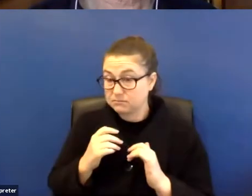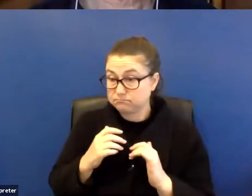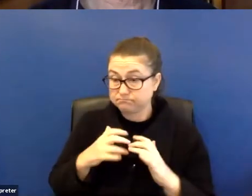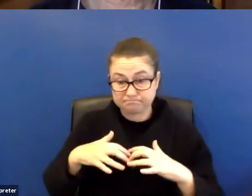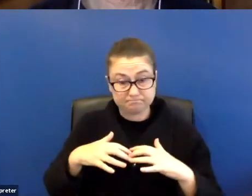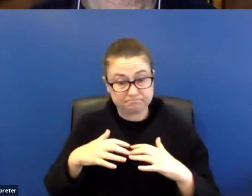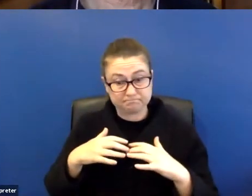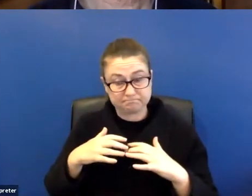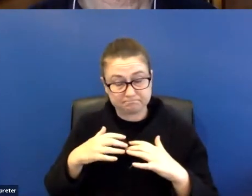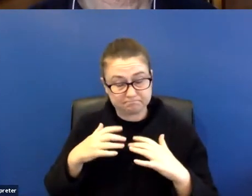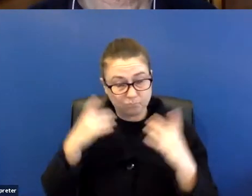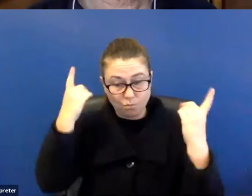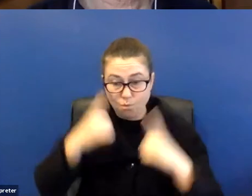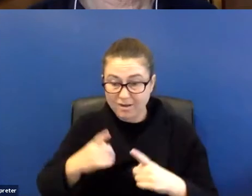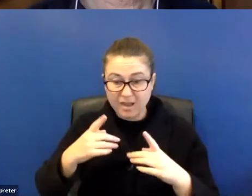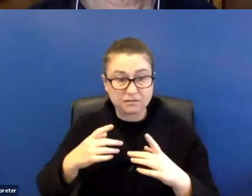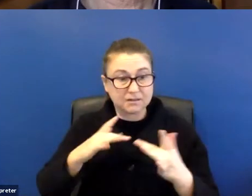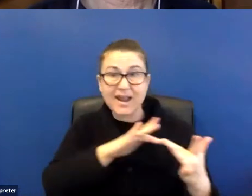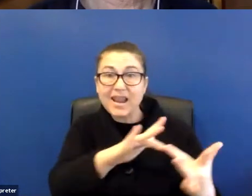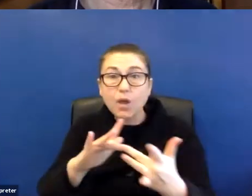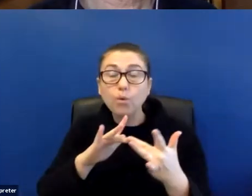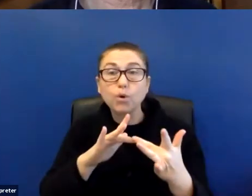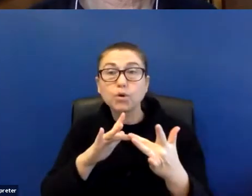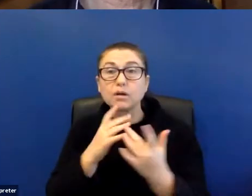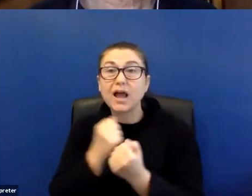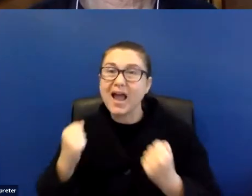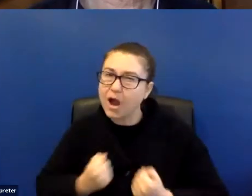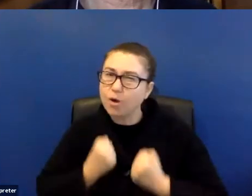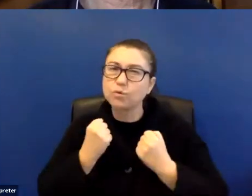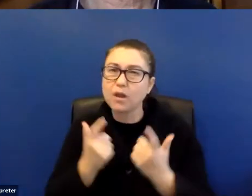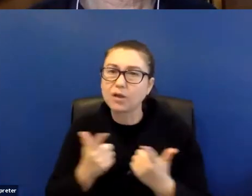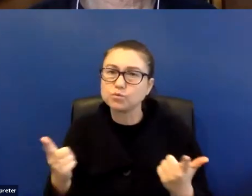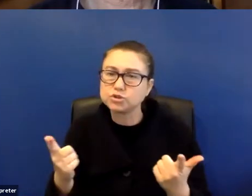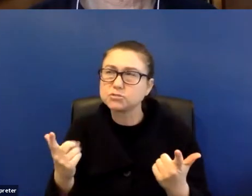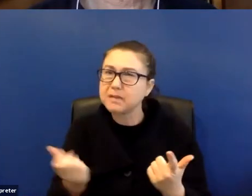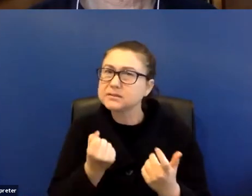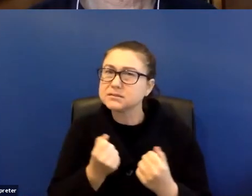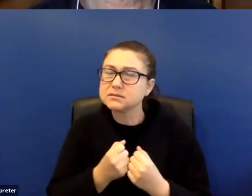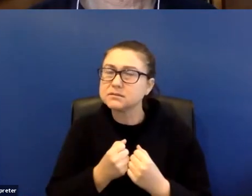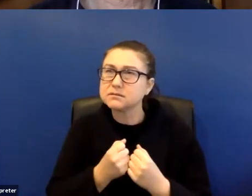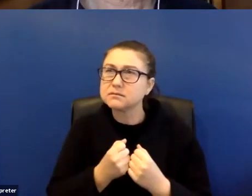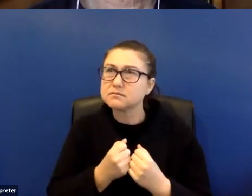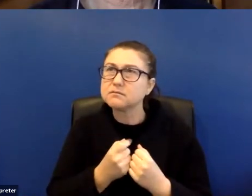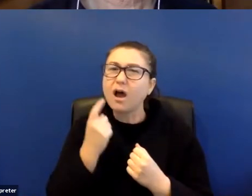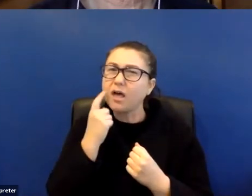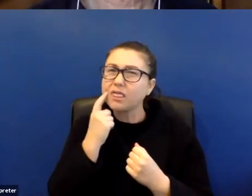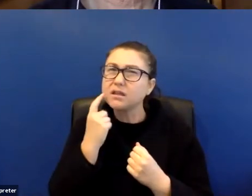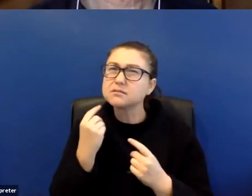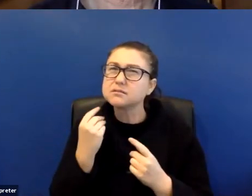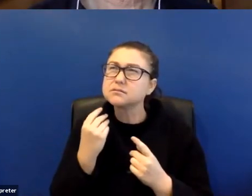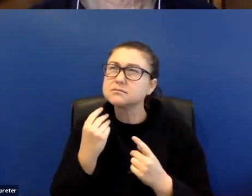And we have to develop our own networks for distribution. And I think we've done very well in